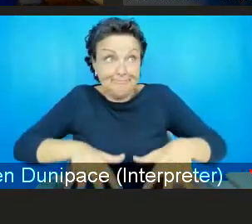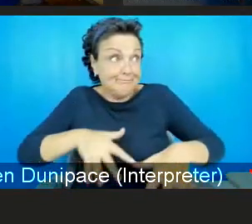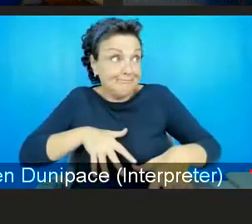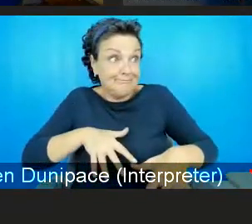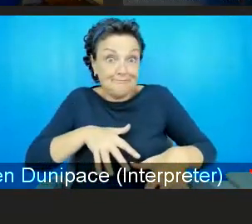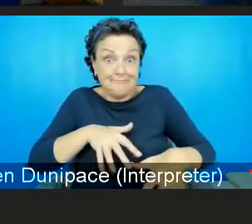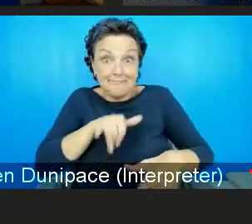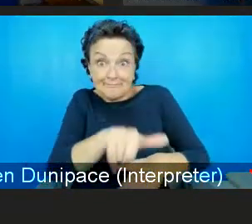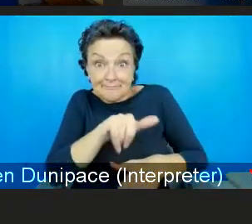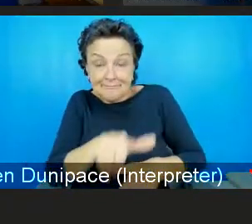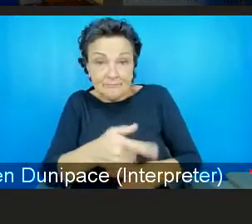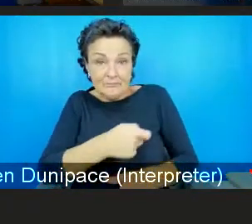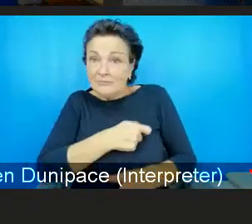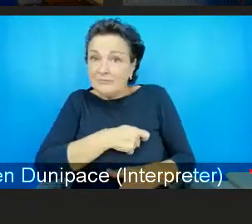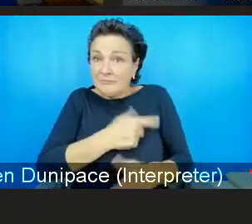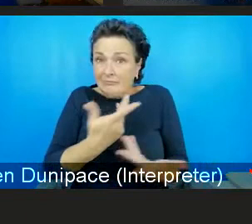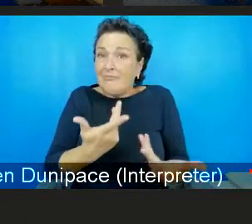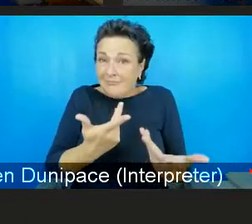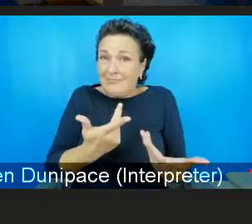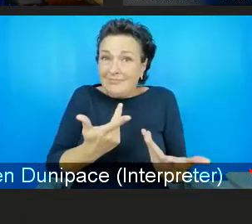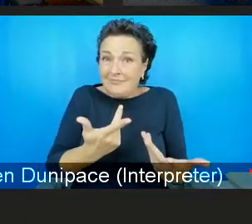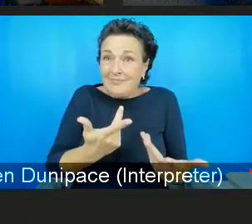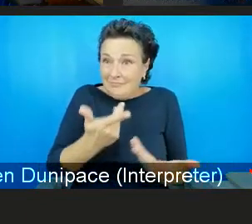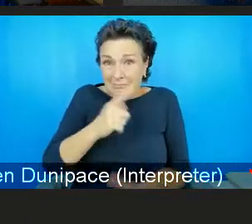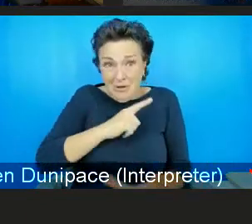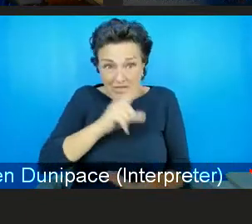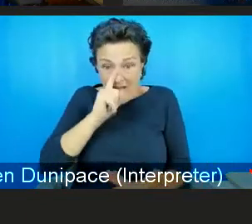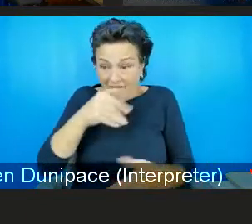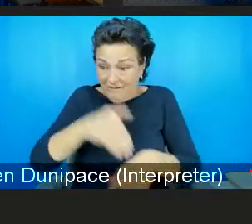that just sort of limits the